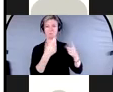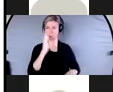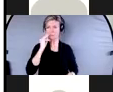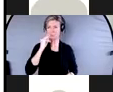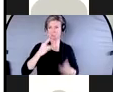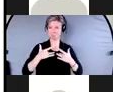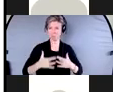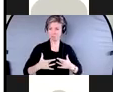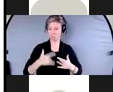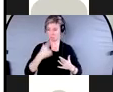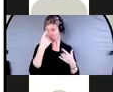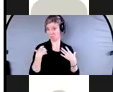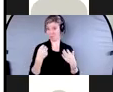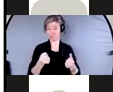from